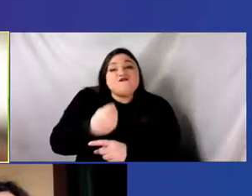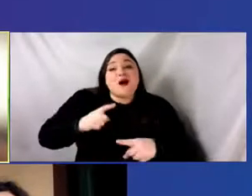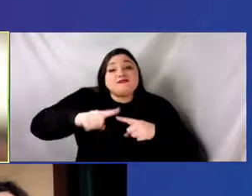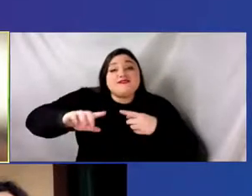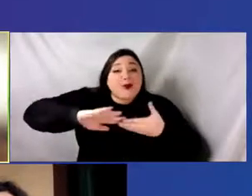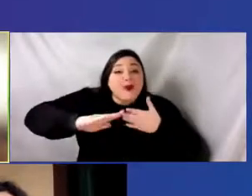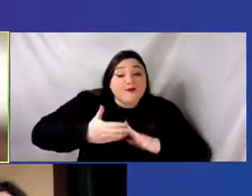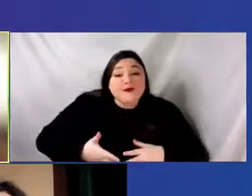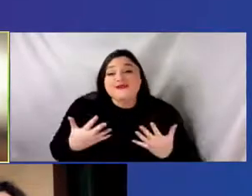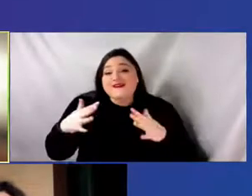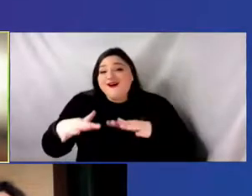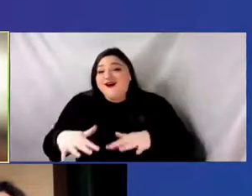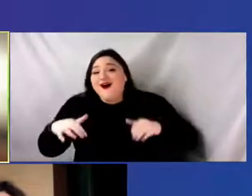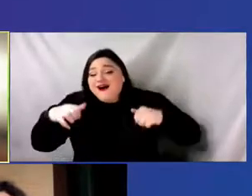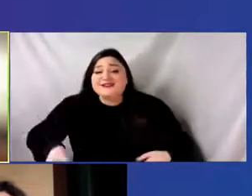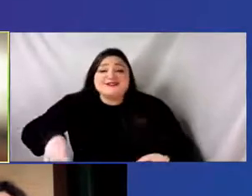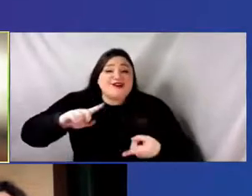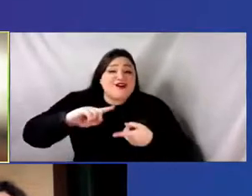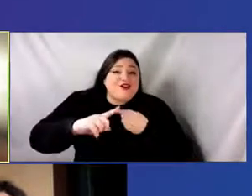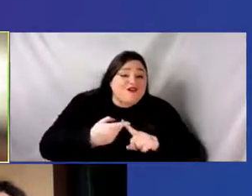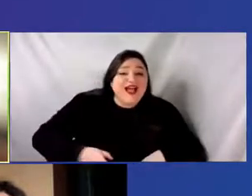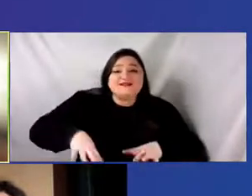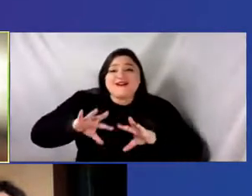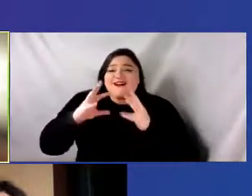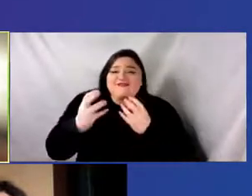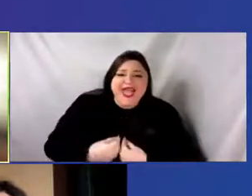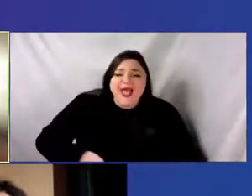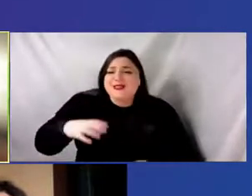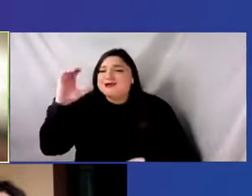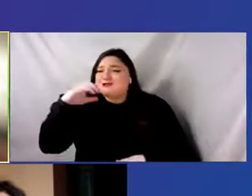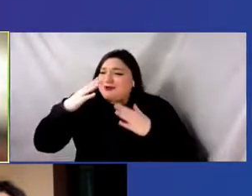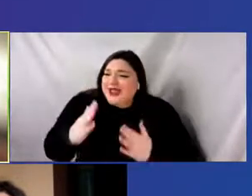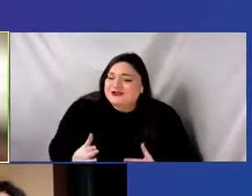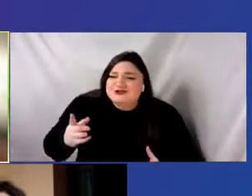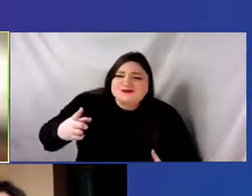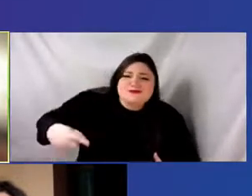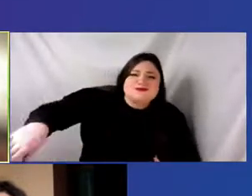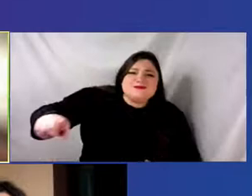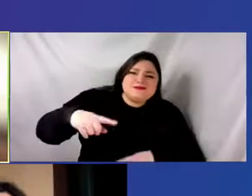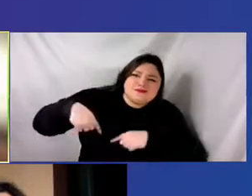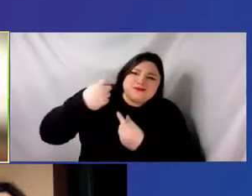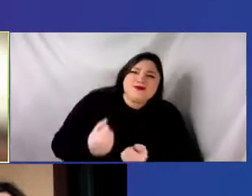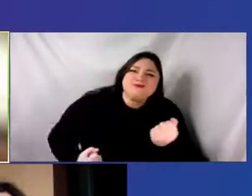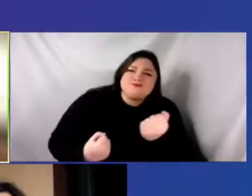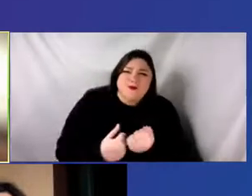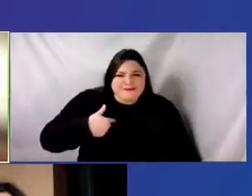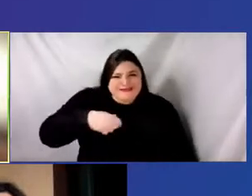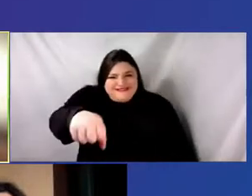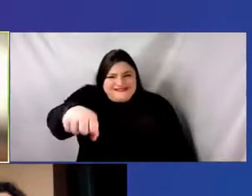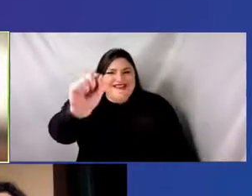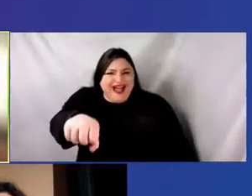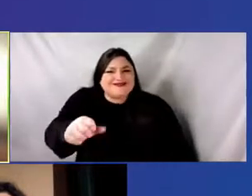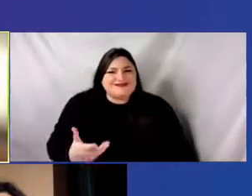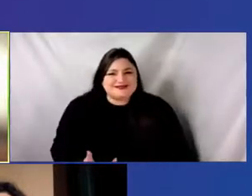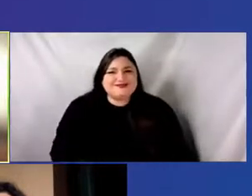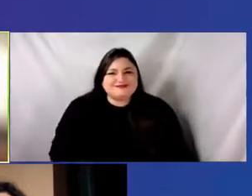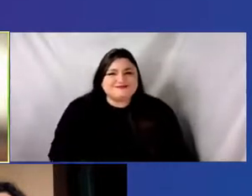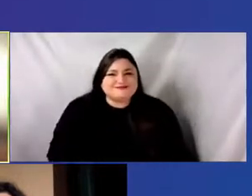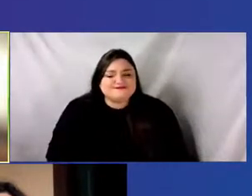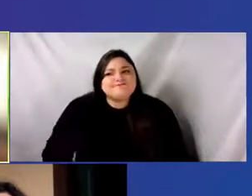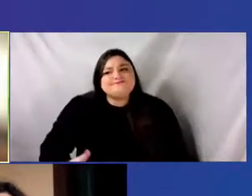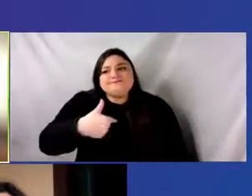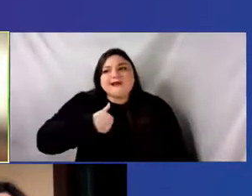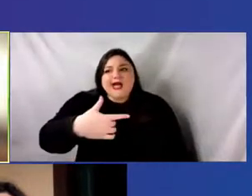friends, families, and strangers. I have been supported. I feel supported, um, creating and